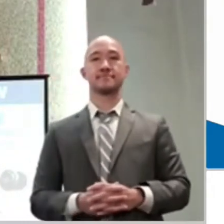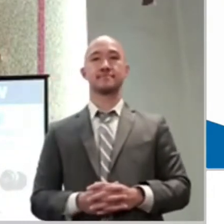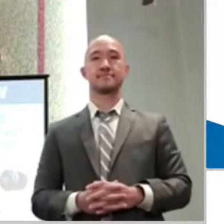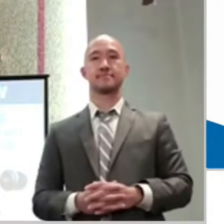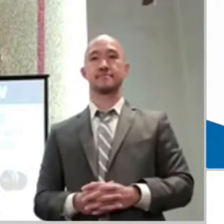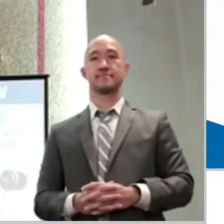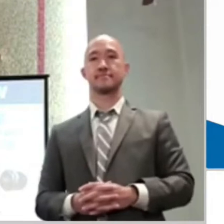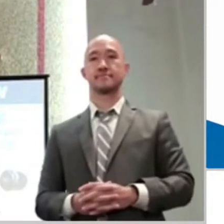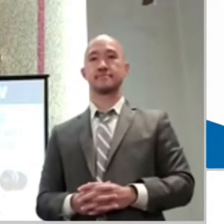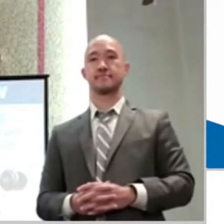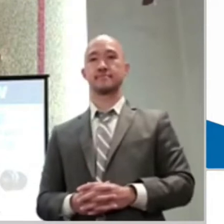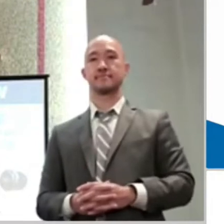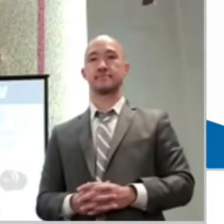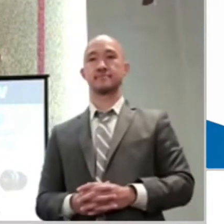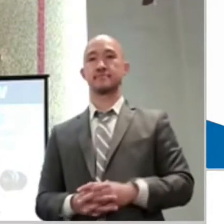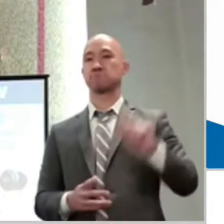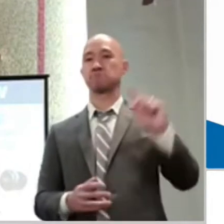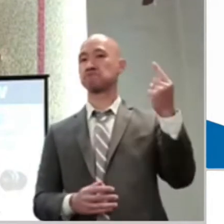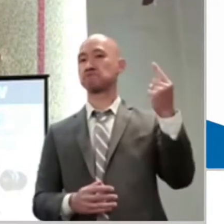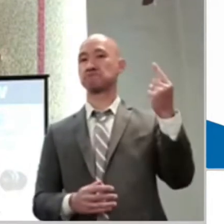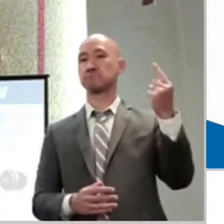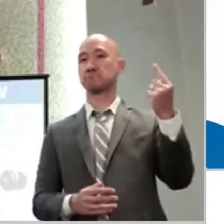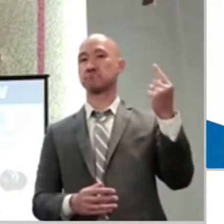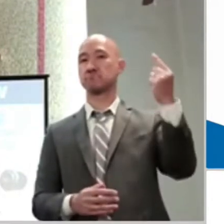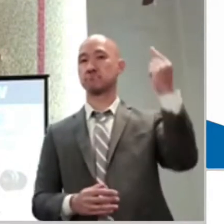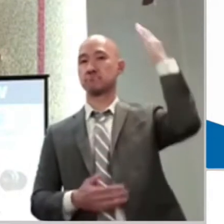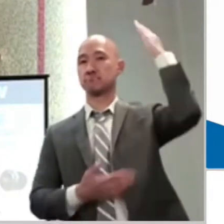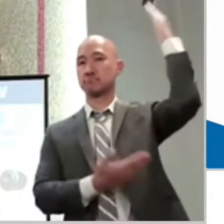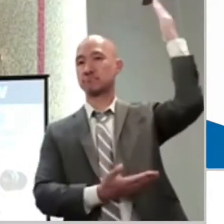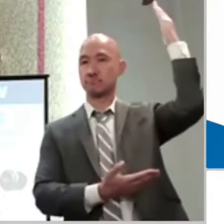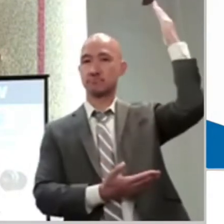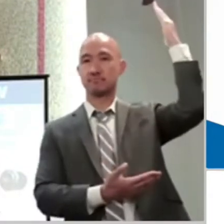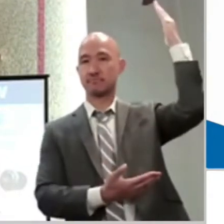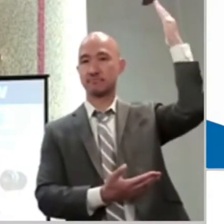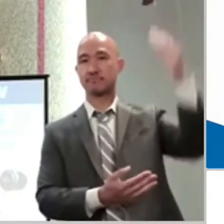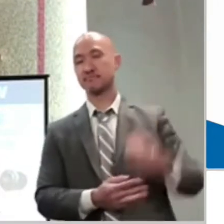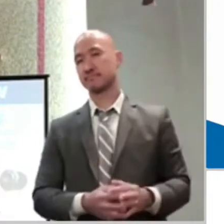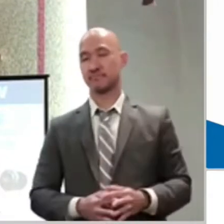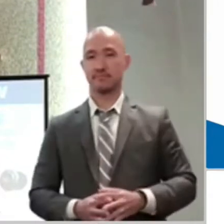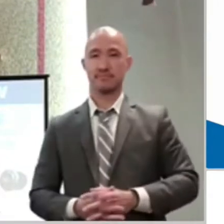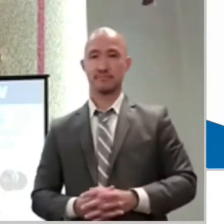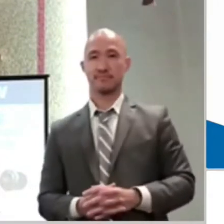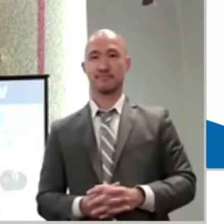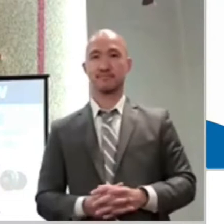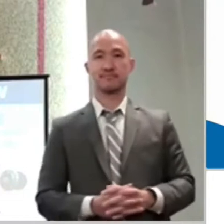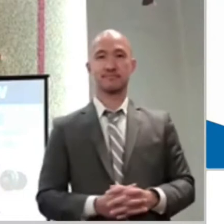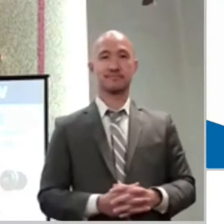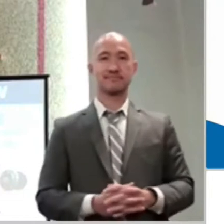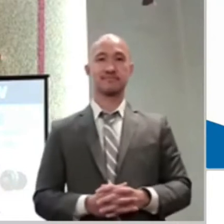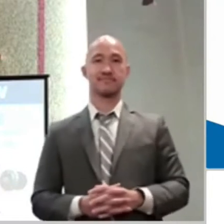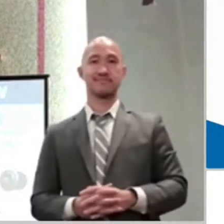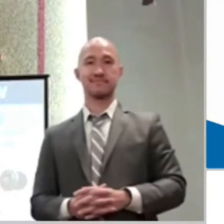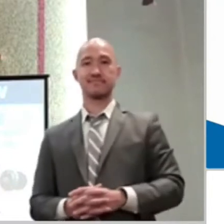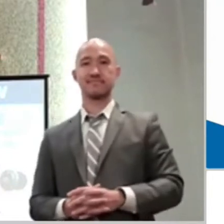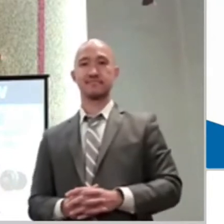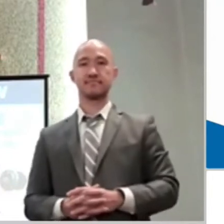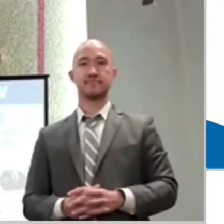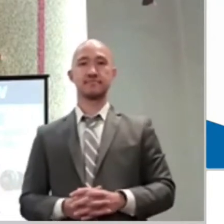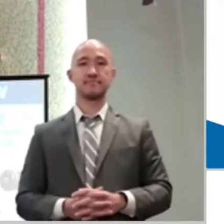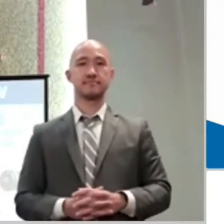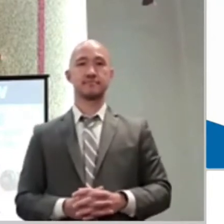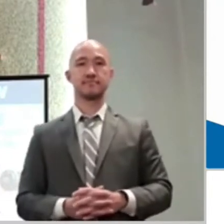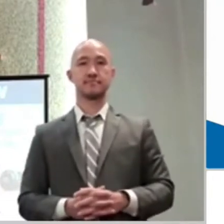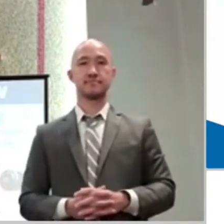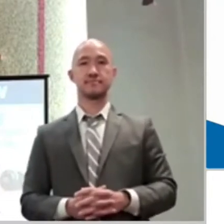he causes in your life. There's only one, really. There's only one. And isn't that the point God